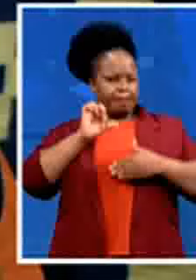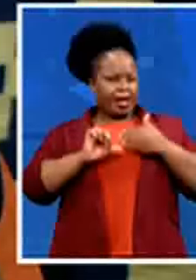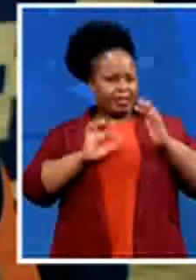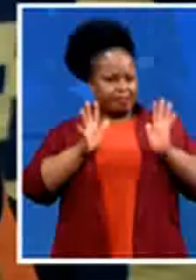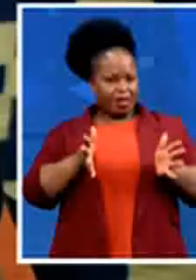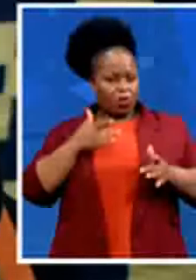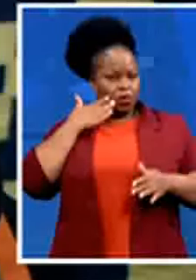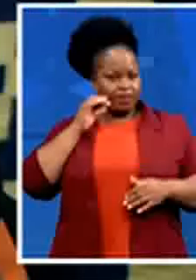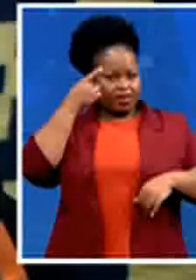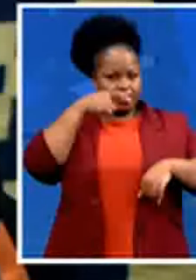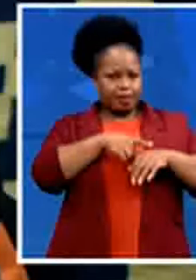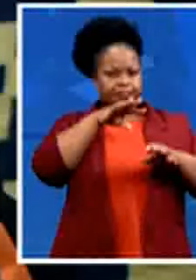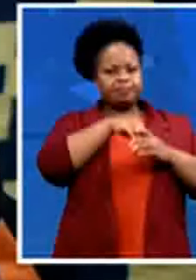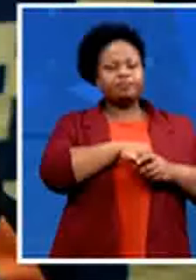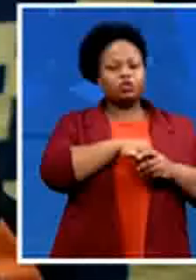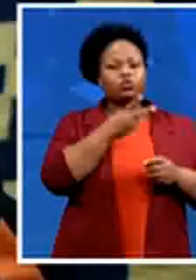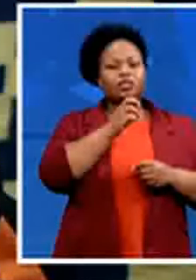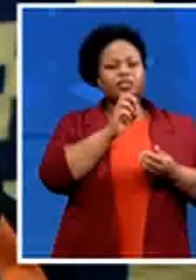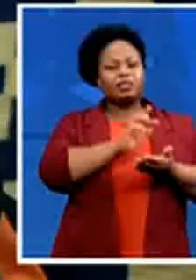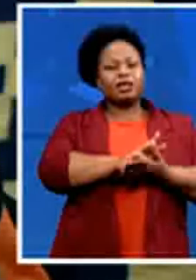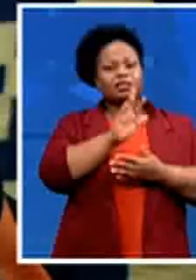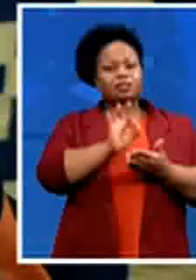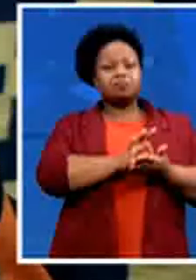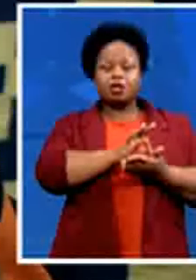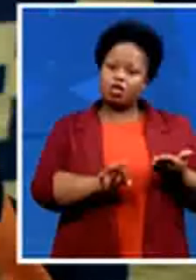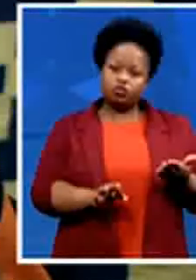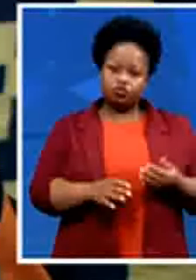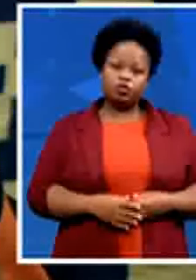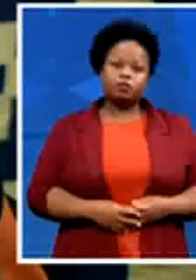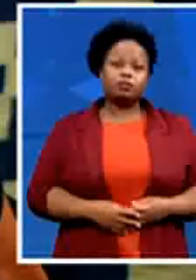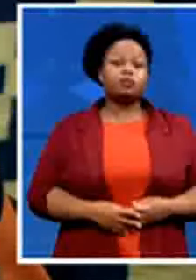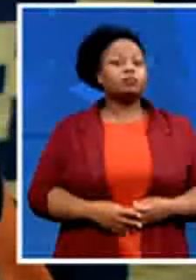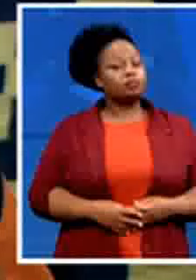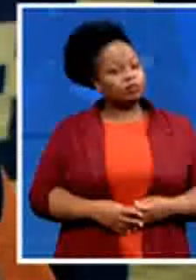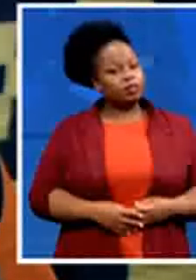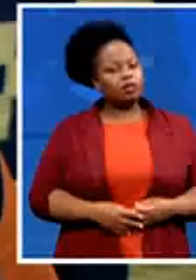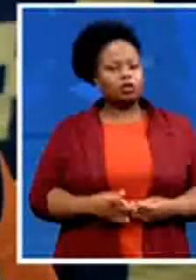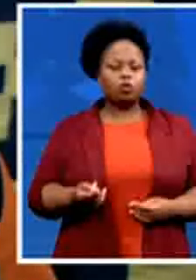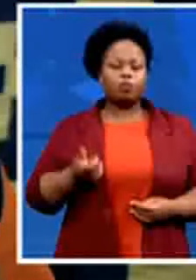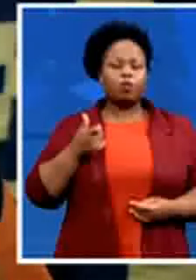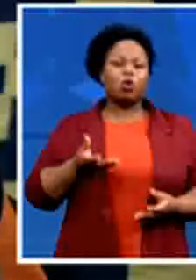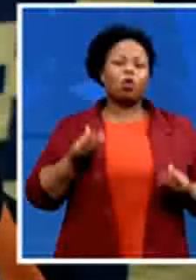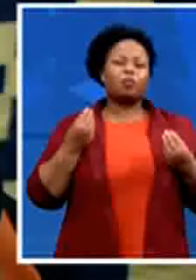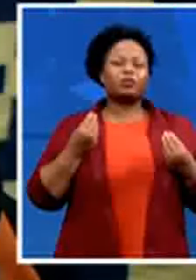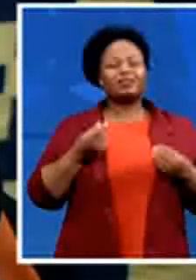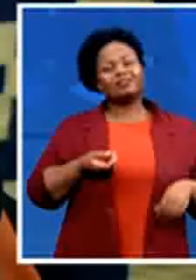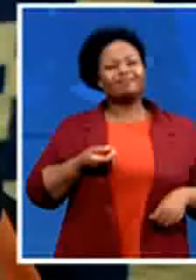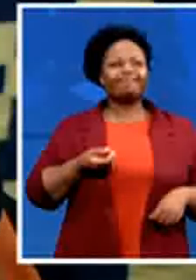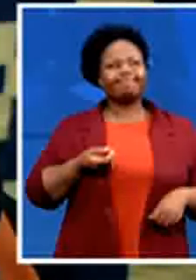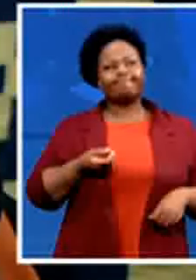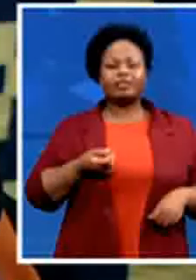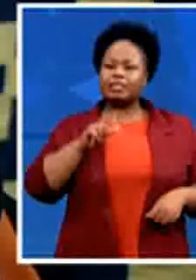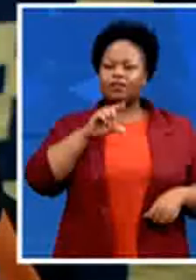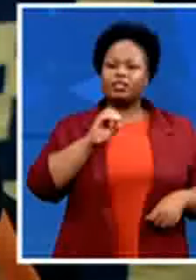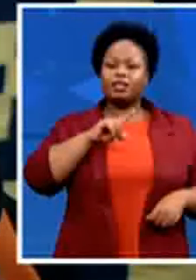elections um and we attracted about 70 000 votes resulting in two members of parliament and